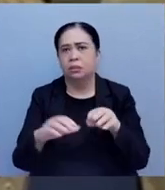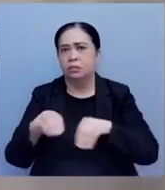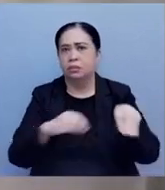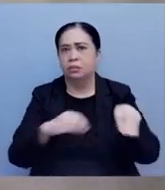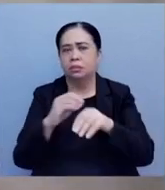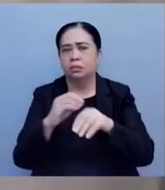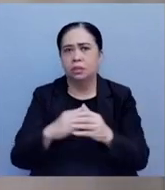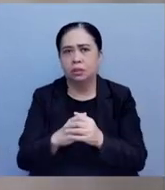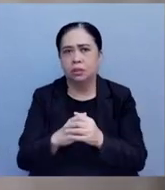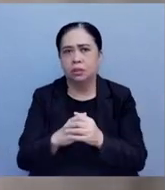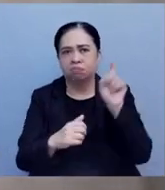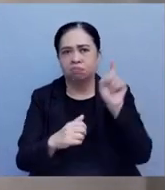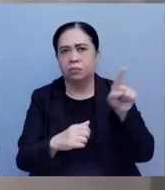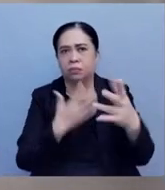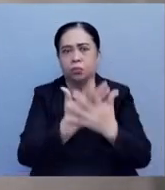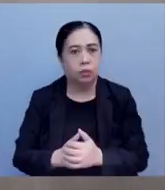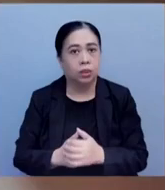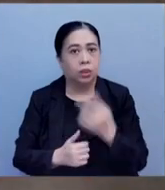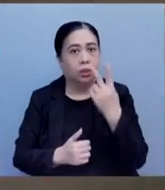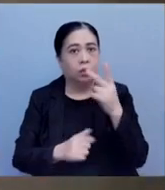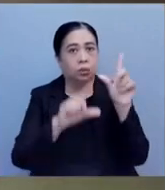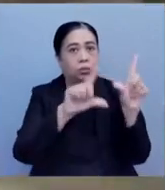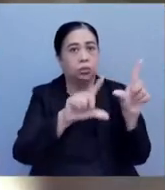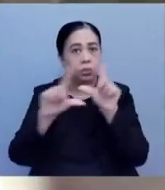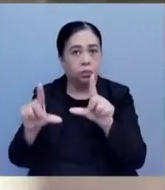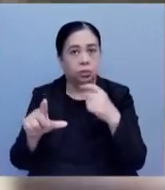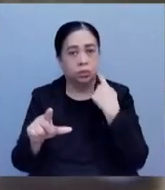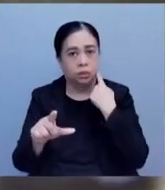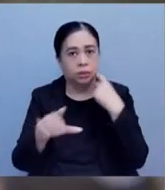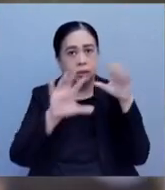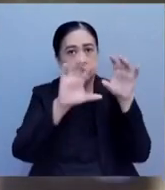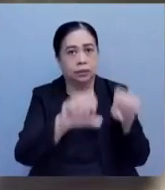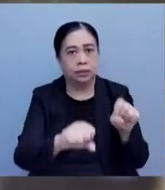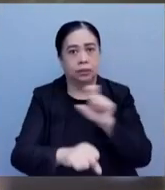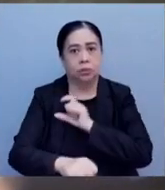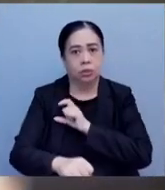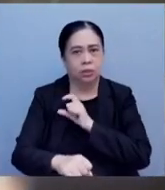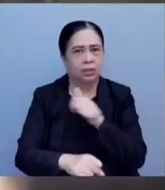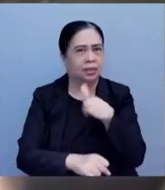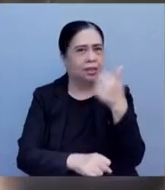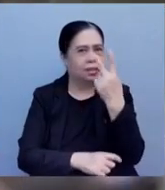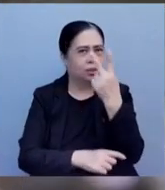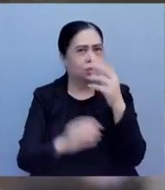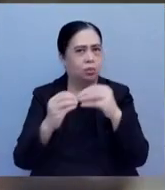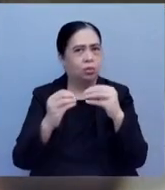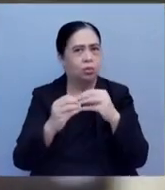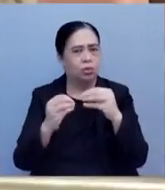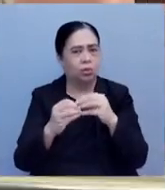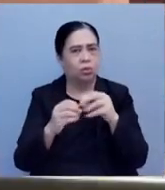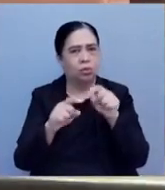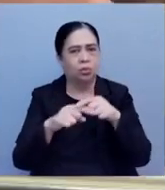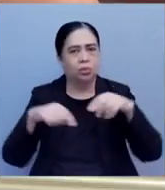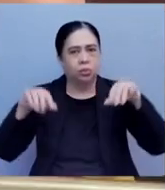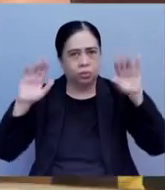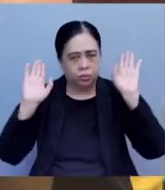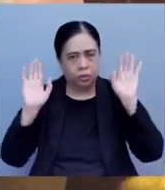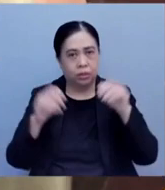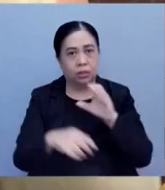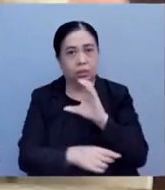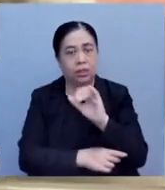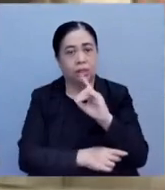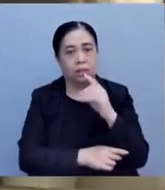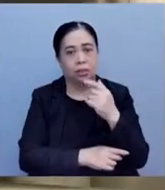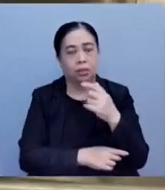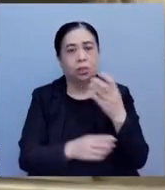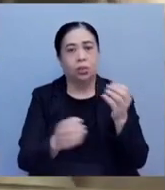Aside from the two suspects that were initially arrested by the police, another two of the suspects surrendered in CIDU office